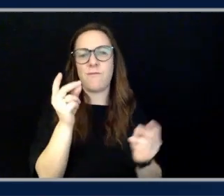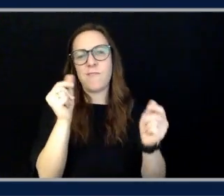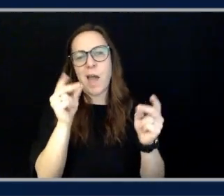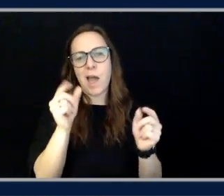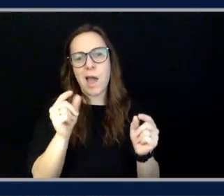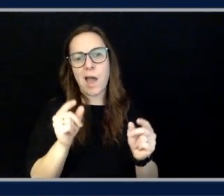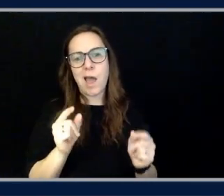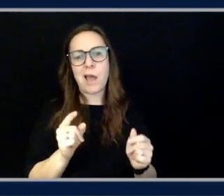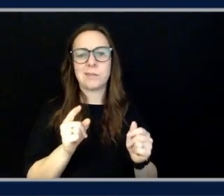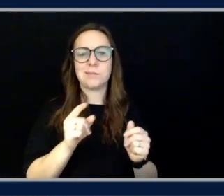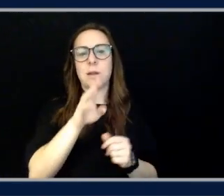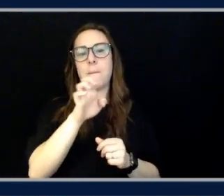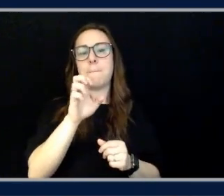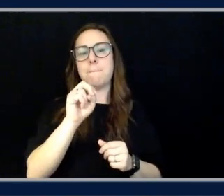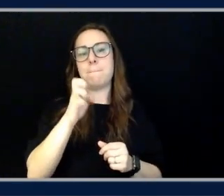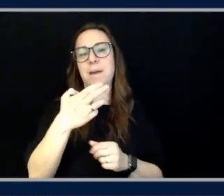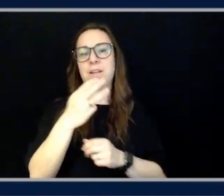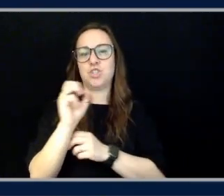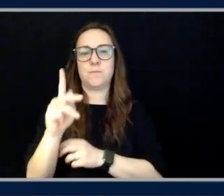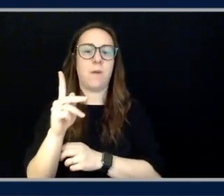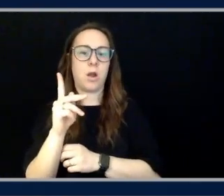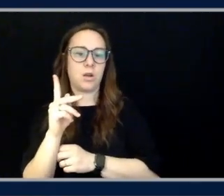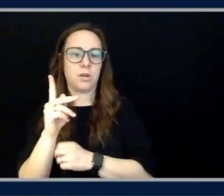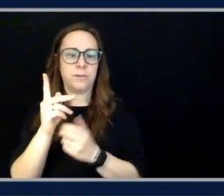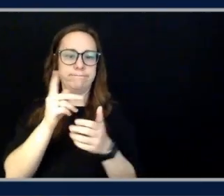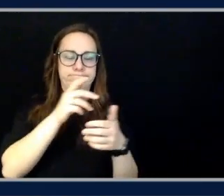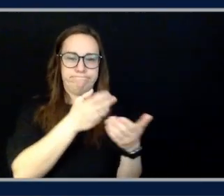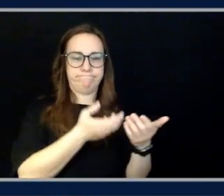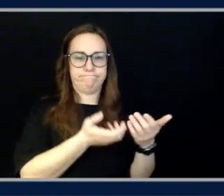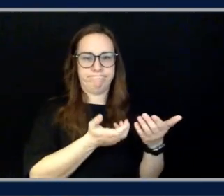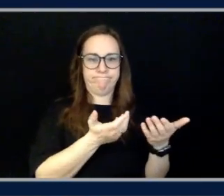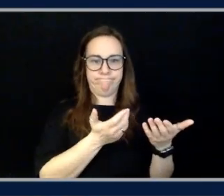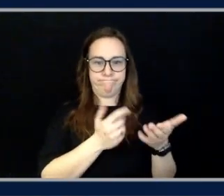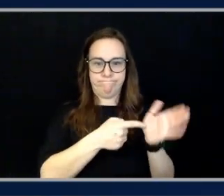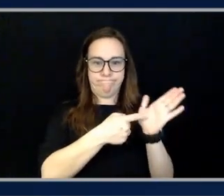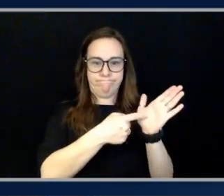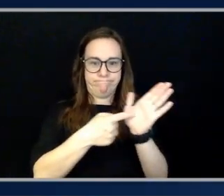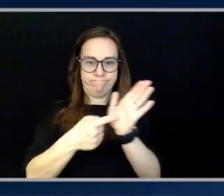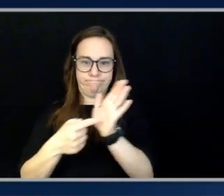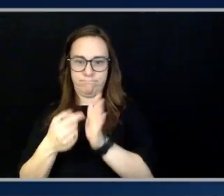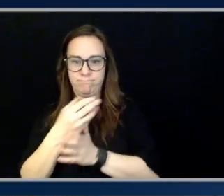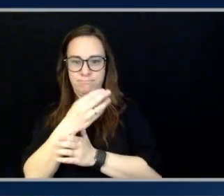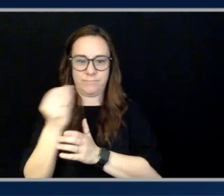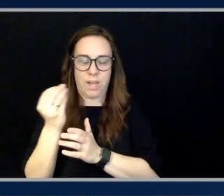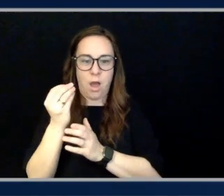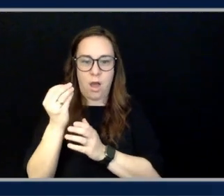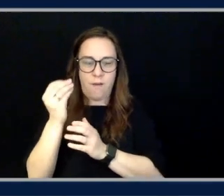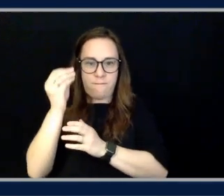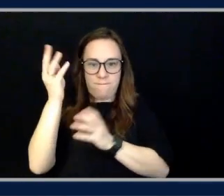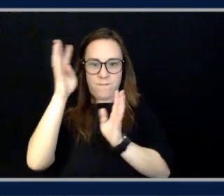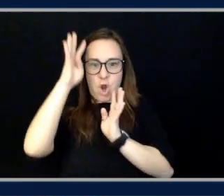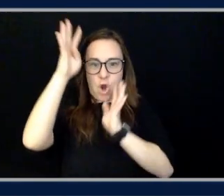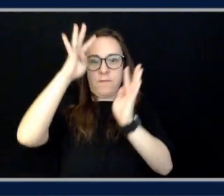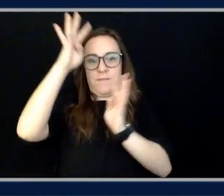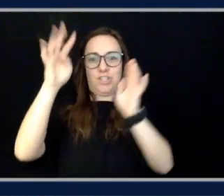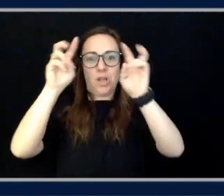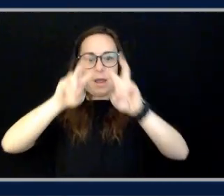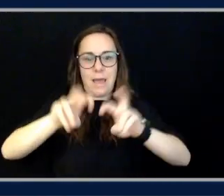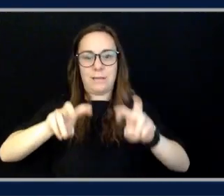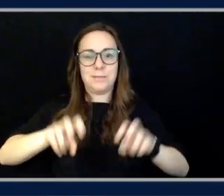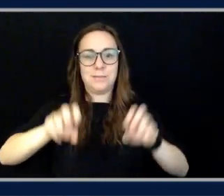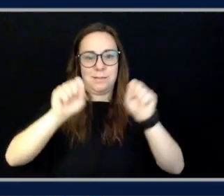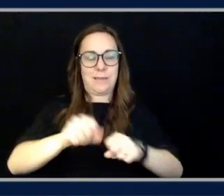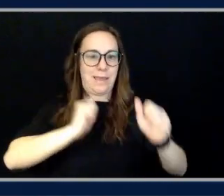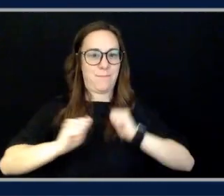benchmarkers, um, uh, artificial analysis, uh, that they can perform as fast as any other